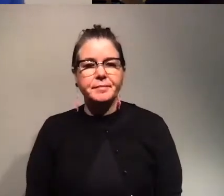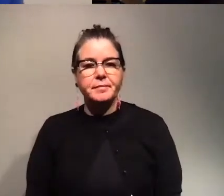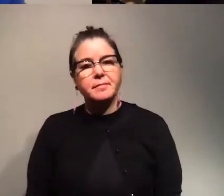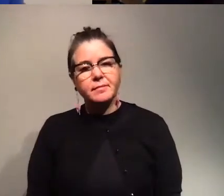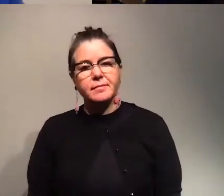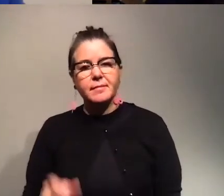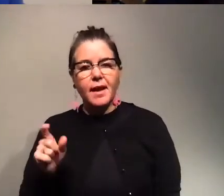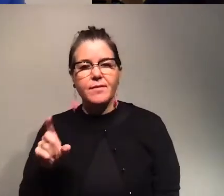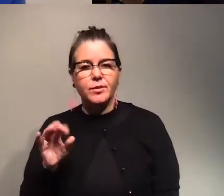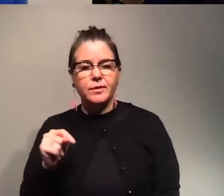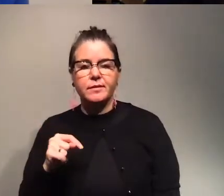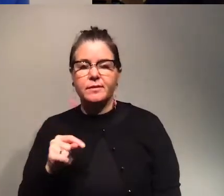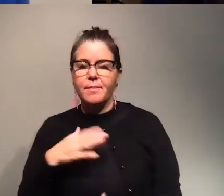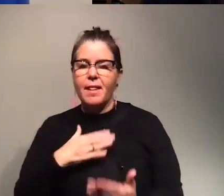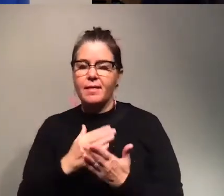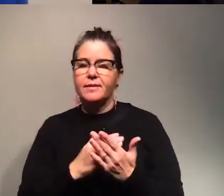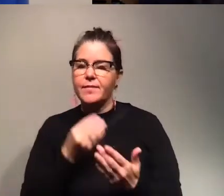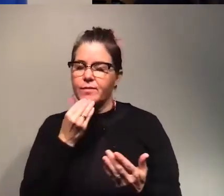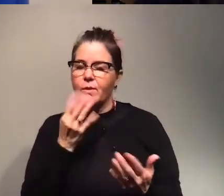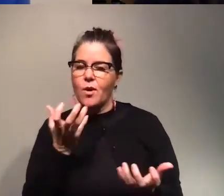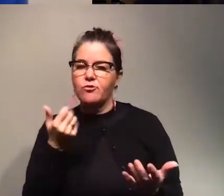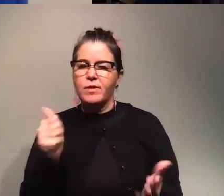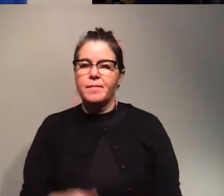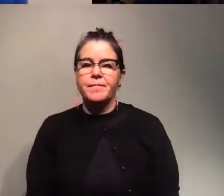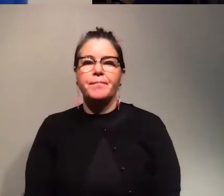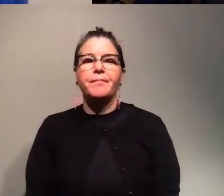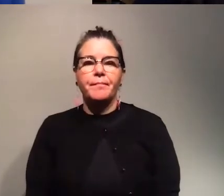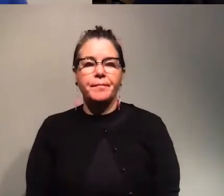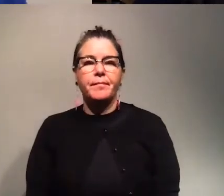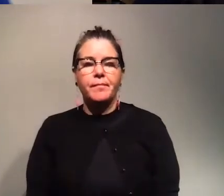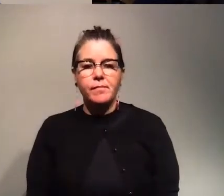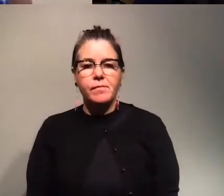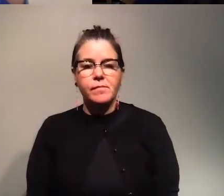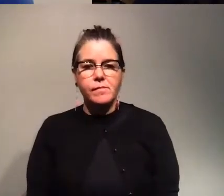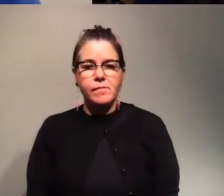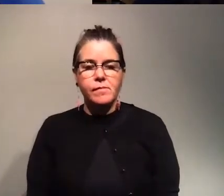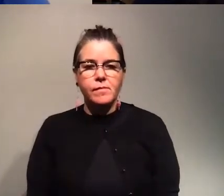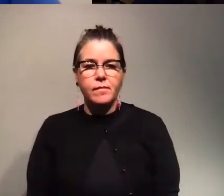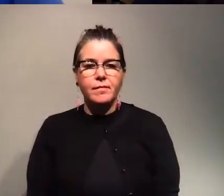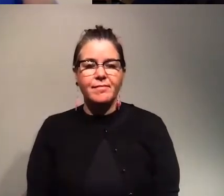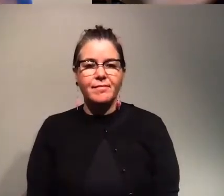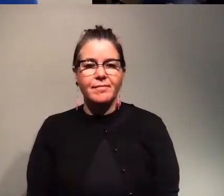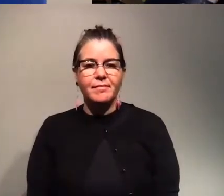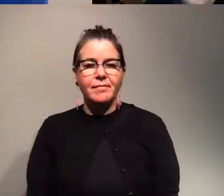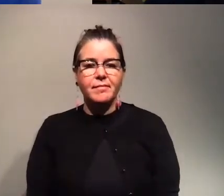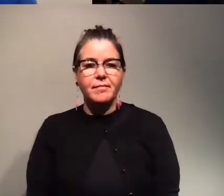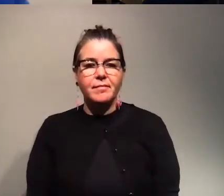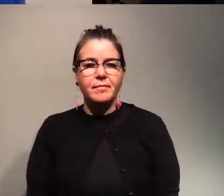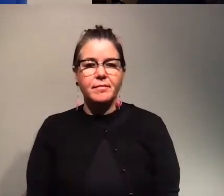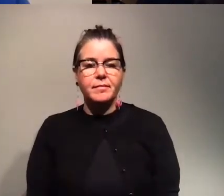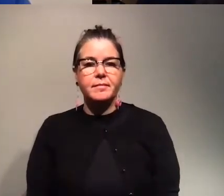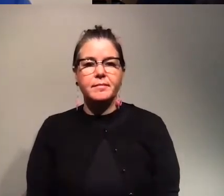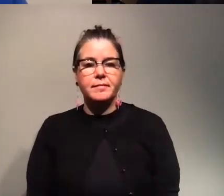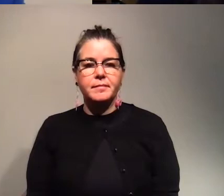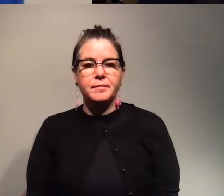it's like on my list of foods to try um awesome okay so yeah um excuse me